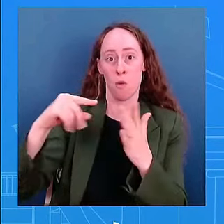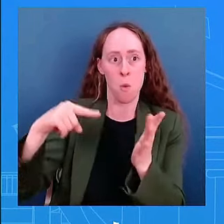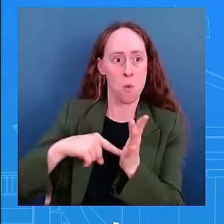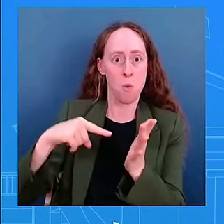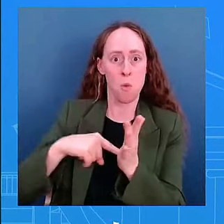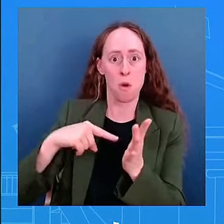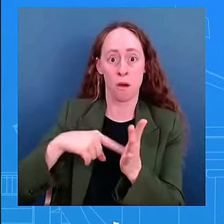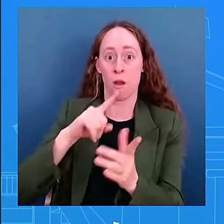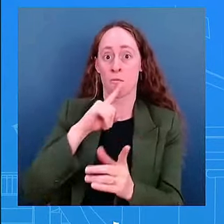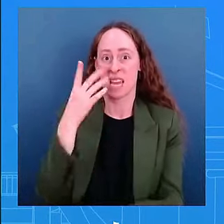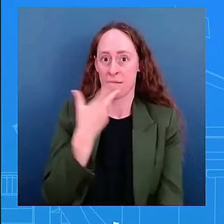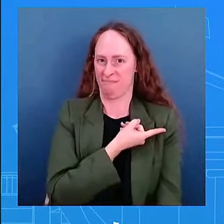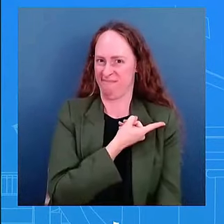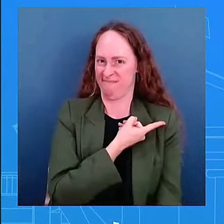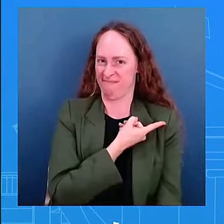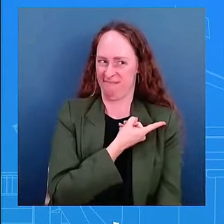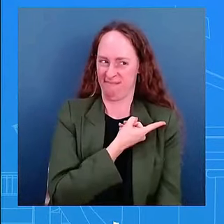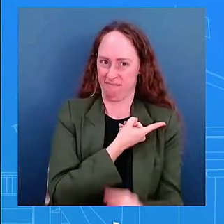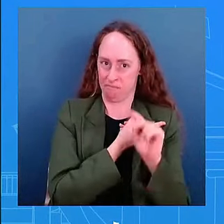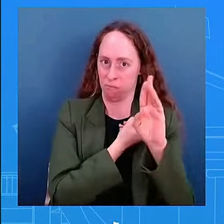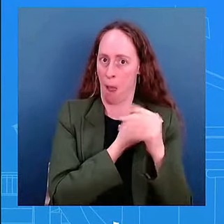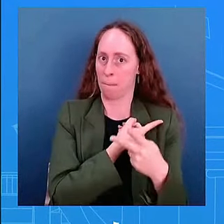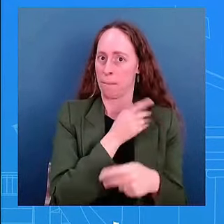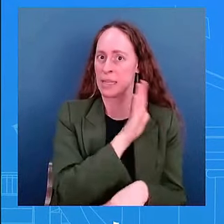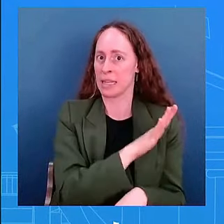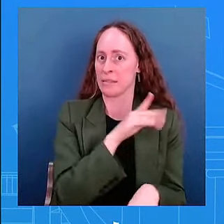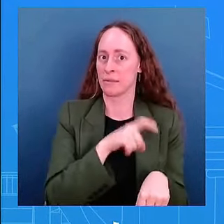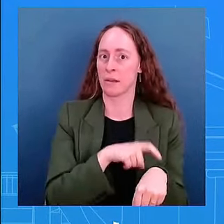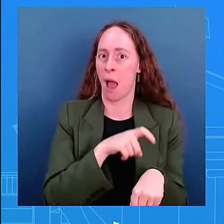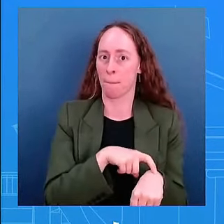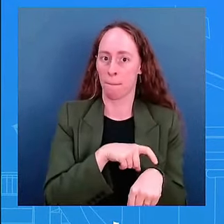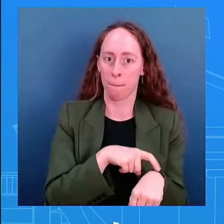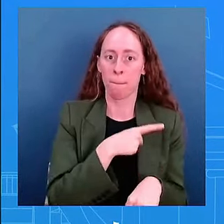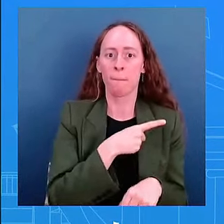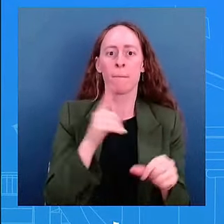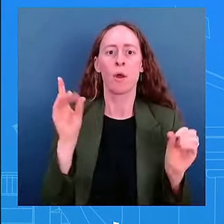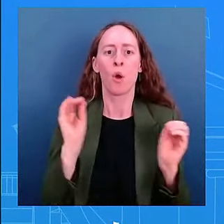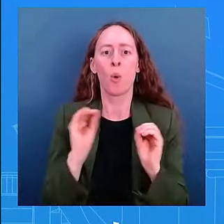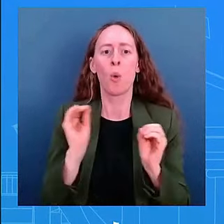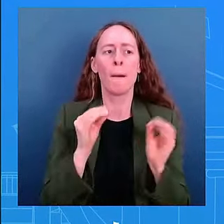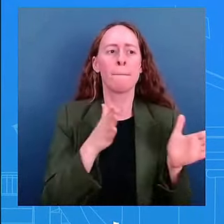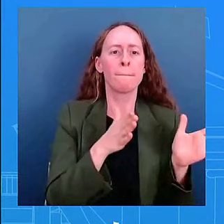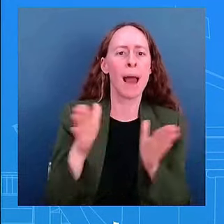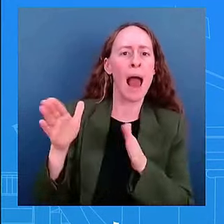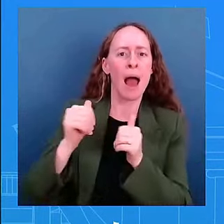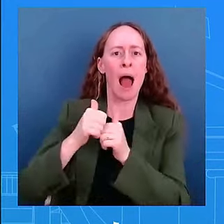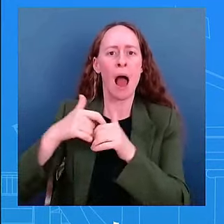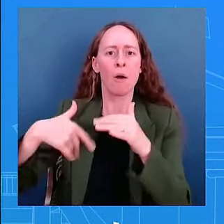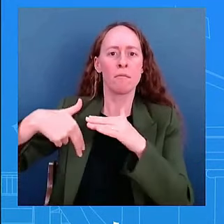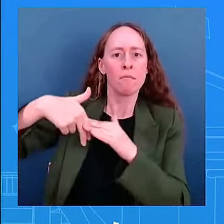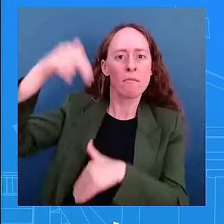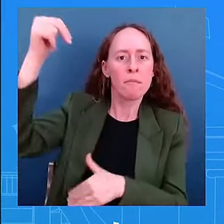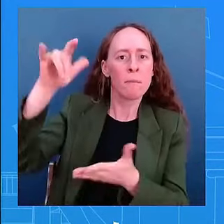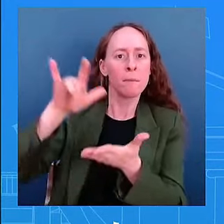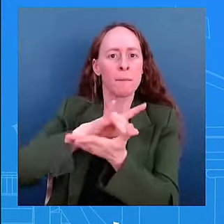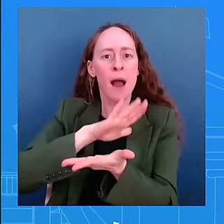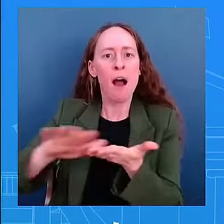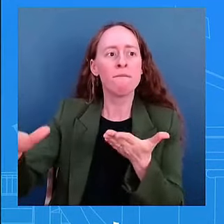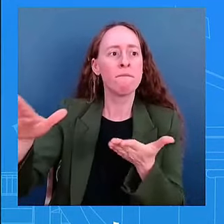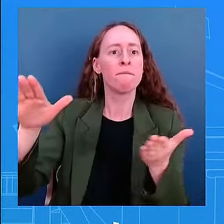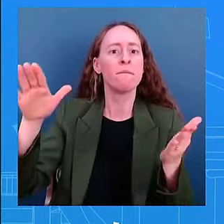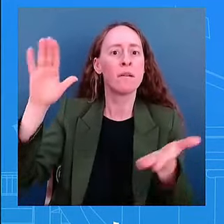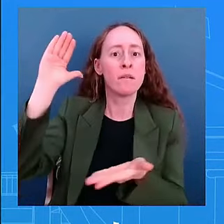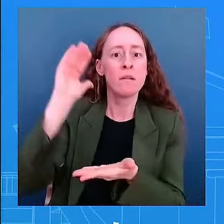administration they didn't put forth they didn't put forth any type of legislation to counter that they didn't they just let the debt